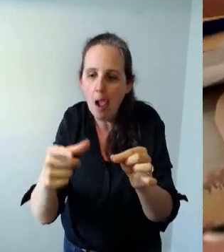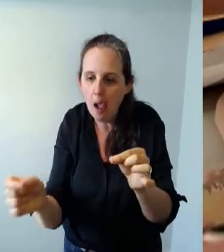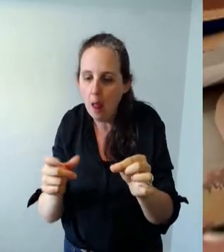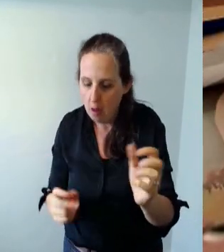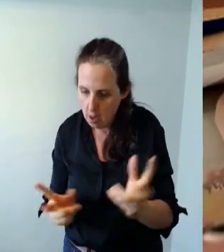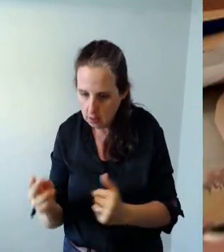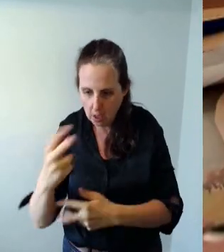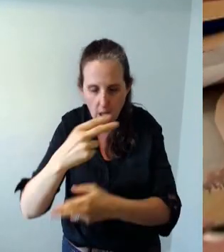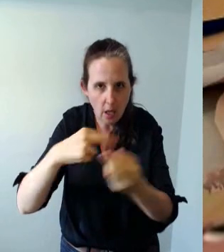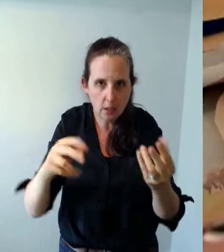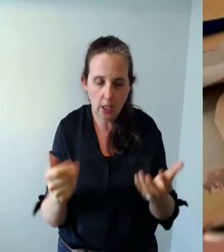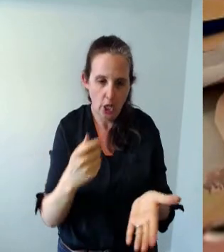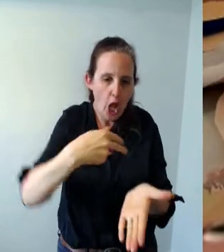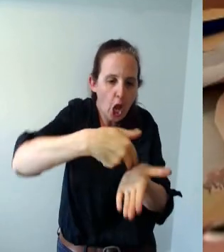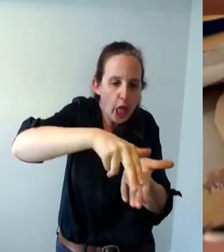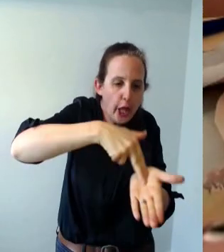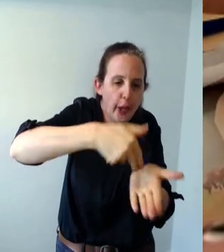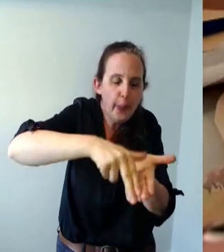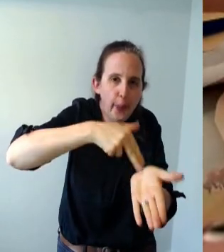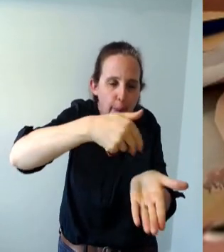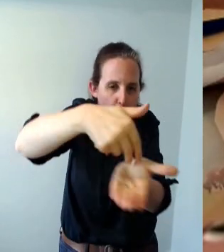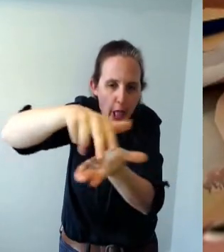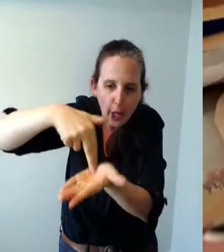glued them down at the back